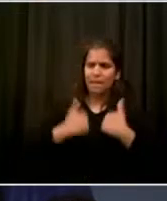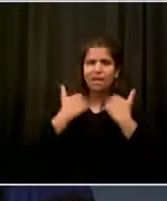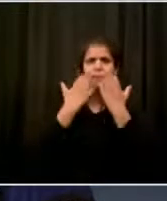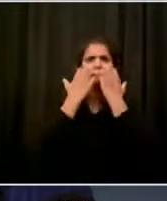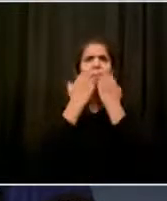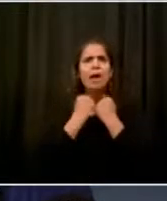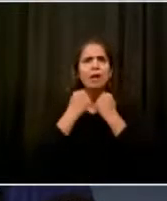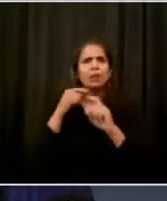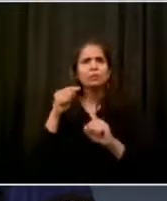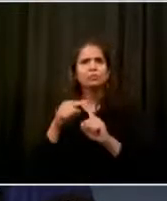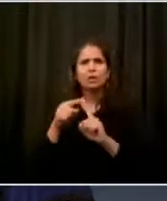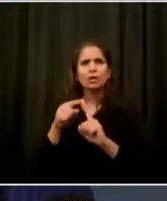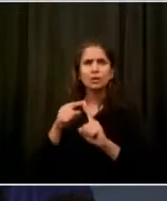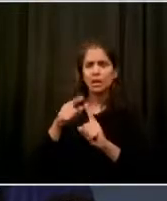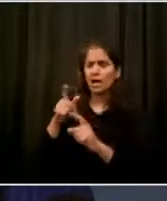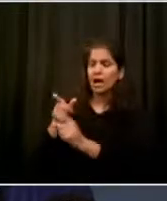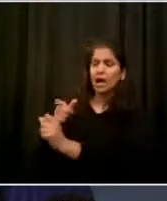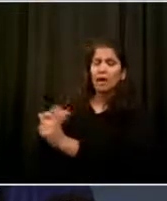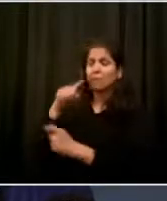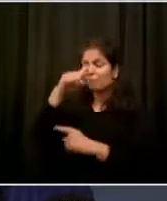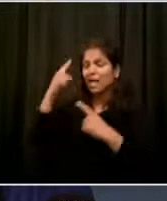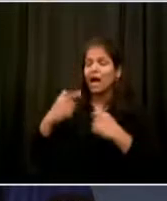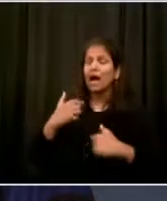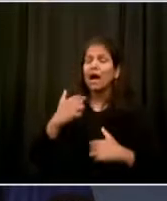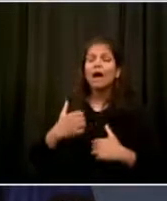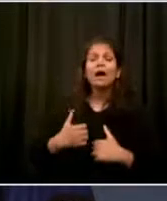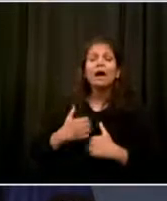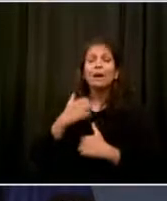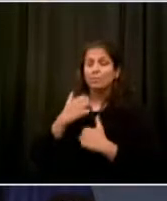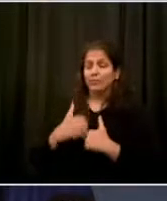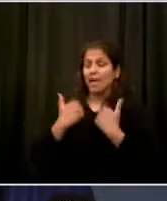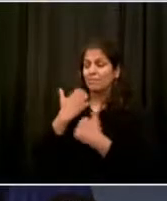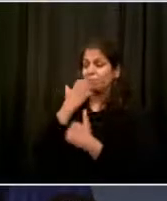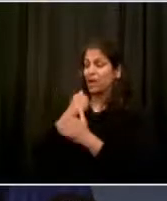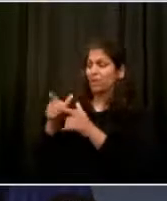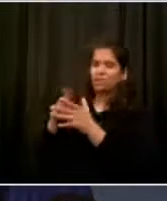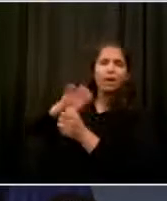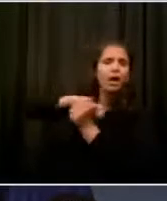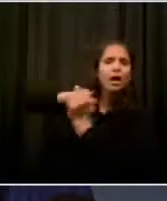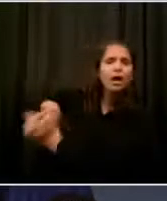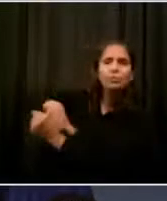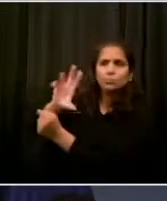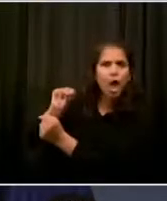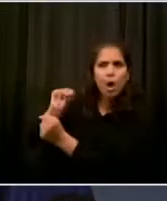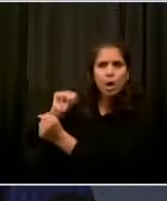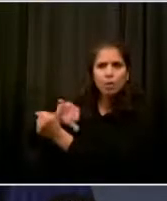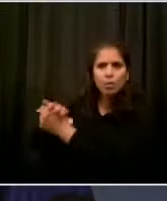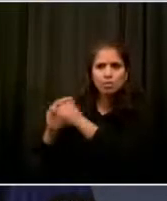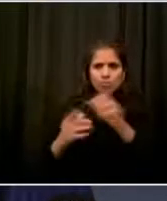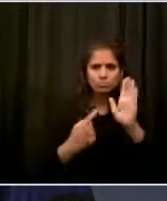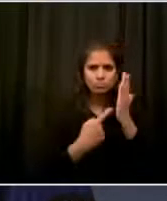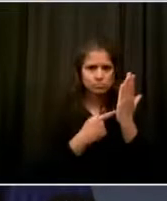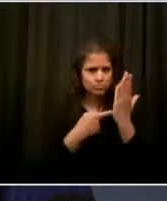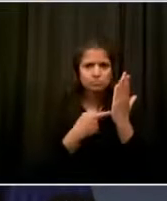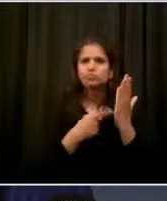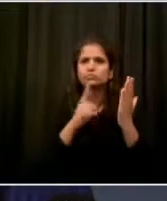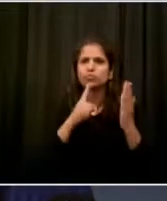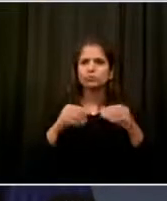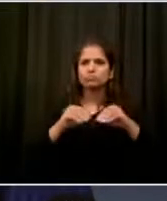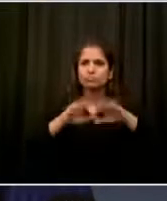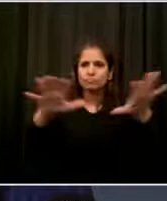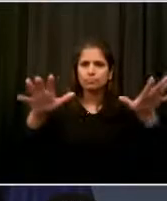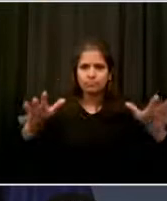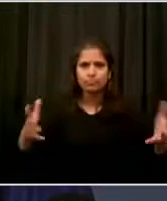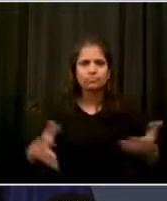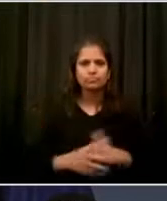And the proposal put on table was to name streets in each borough and to paint the words on the streets of this city.